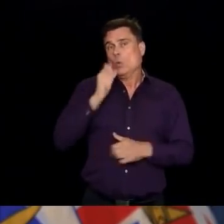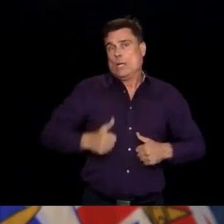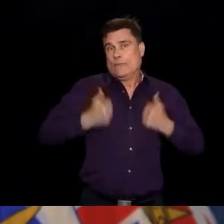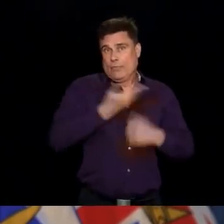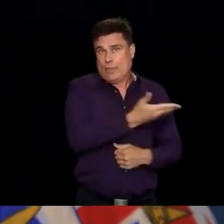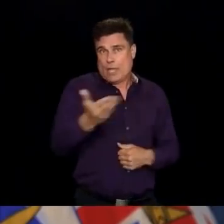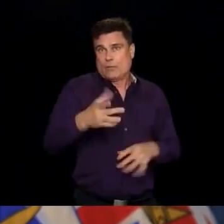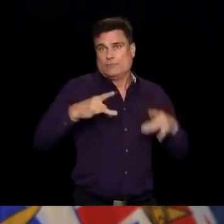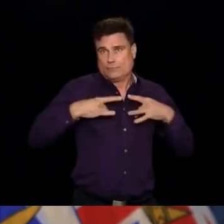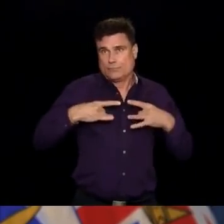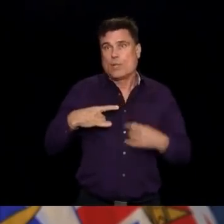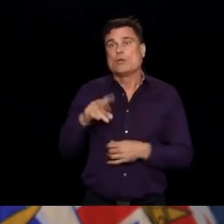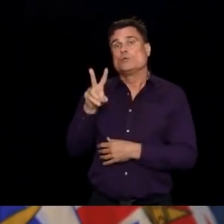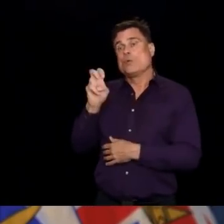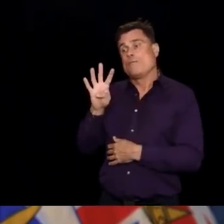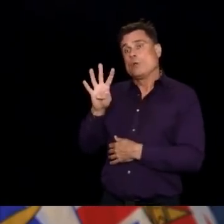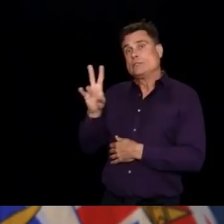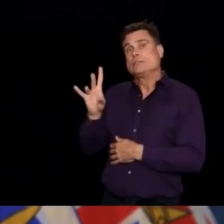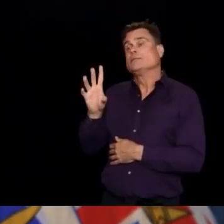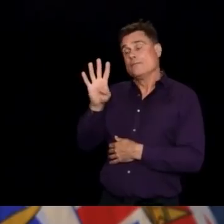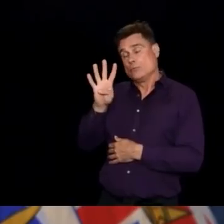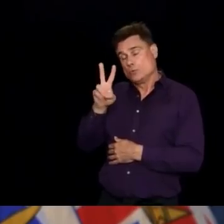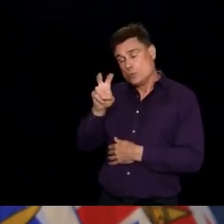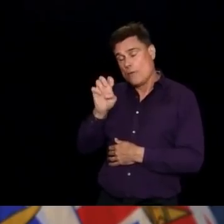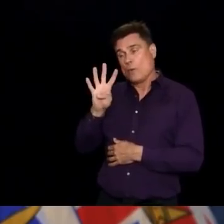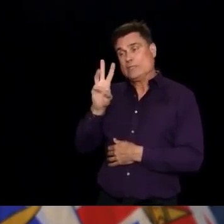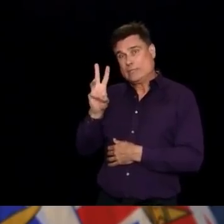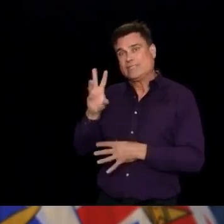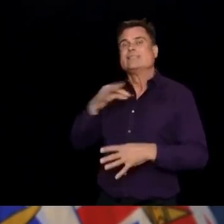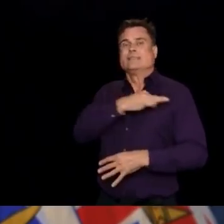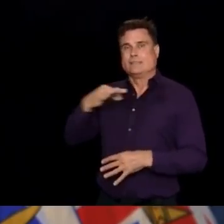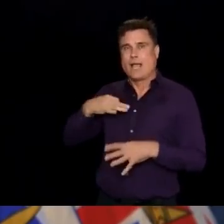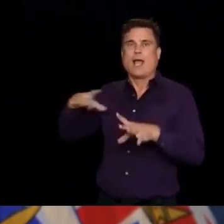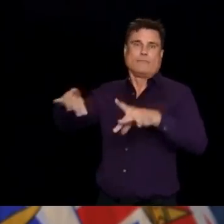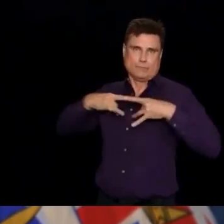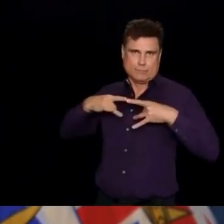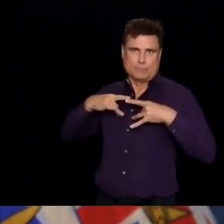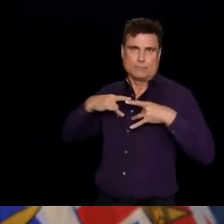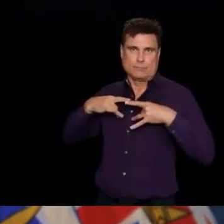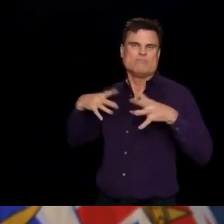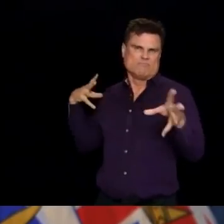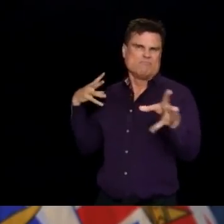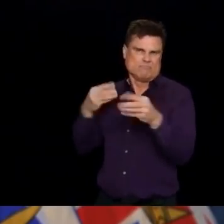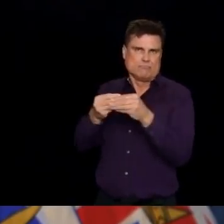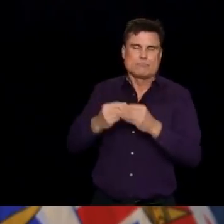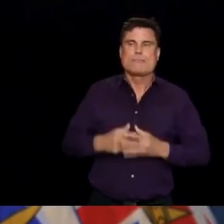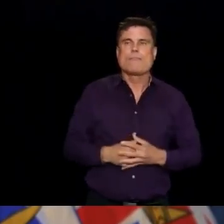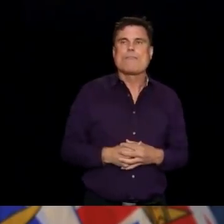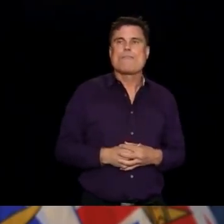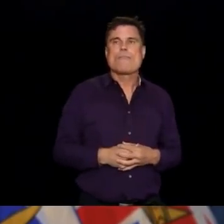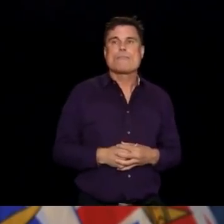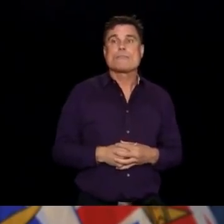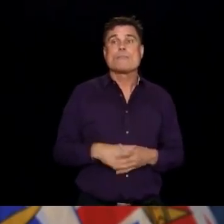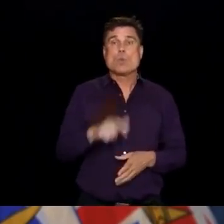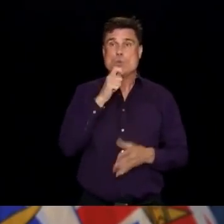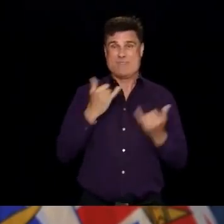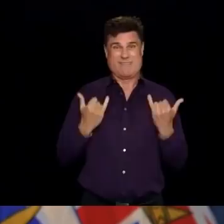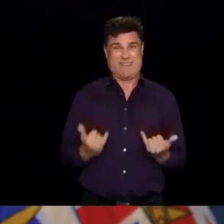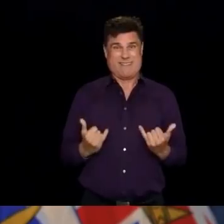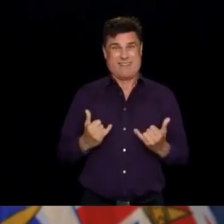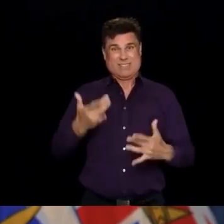246 staff who have been affected with COVID-19. So we currently have